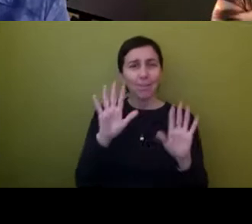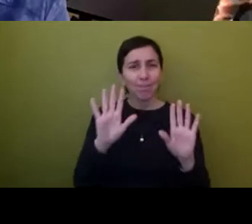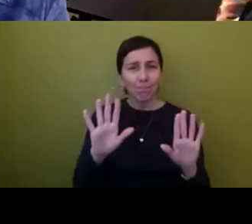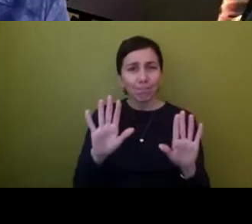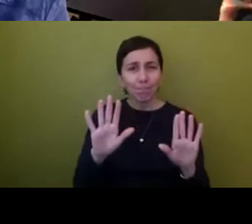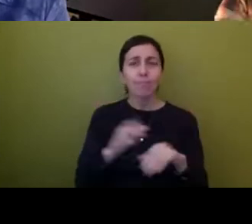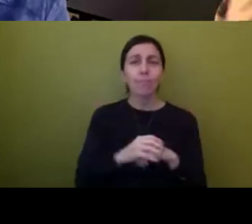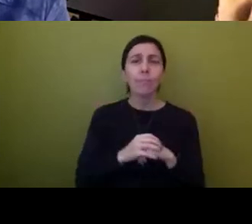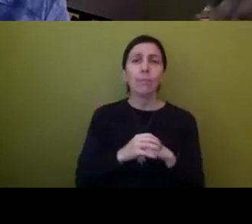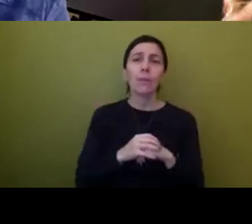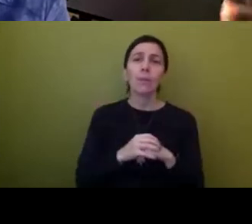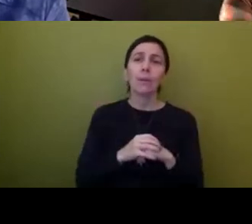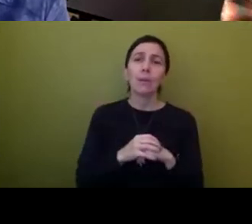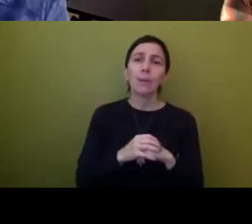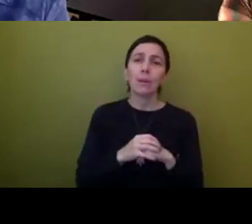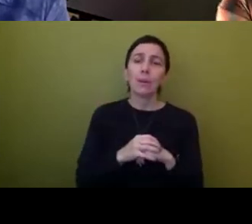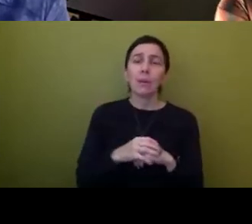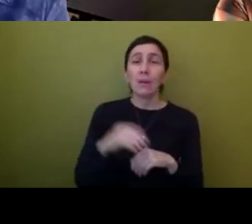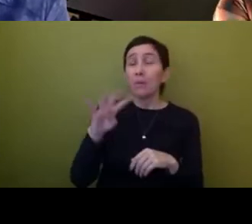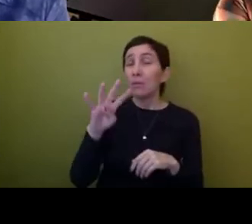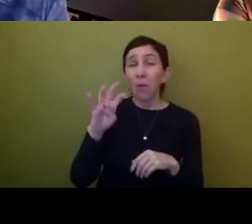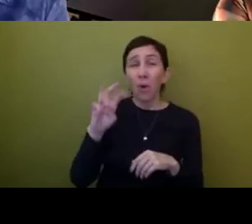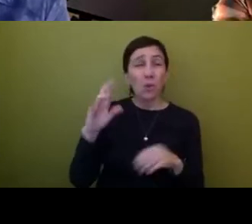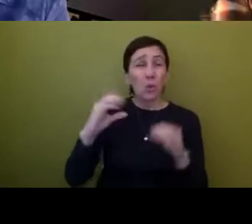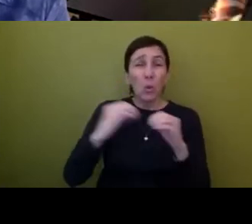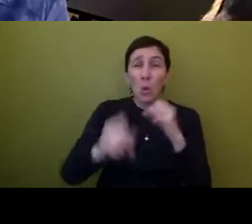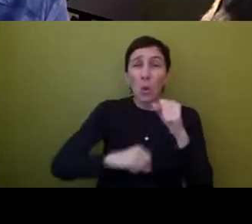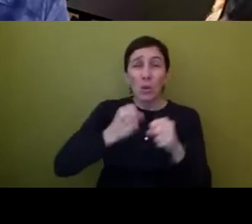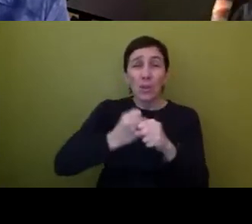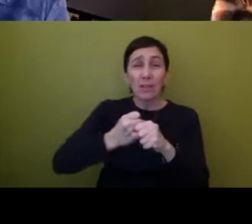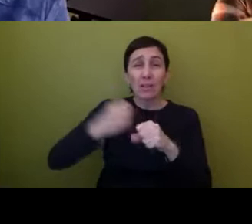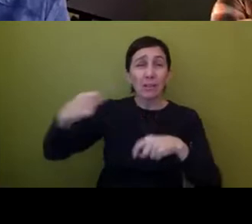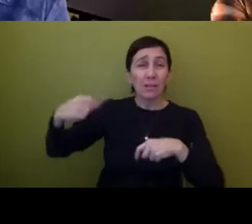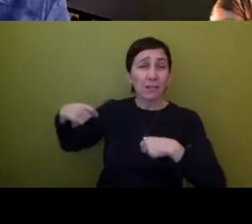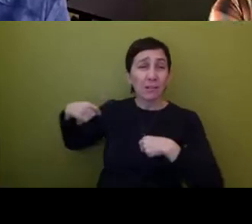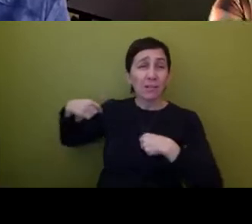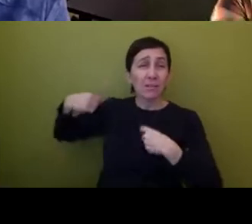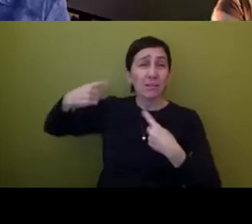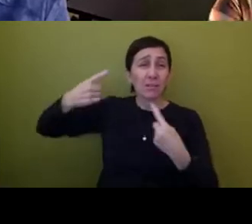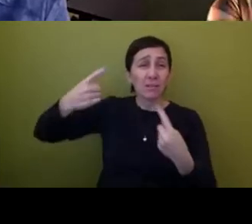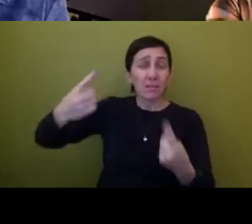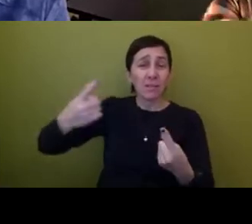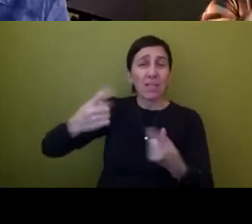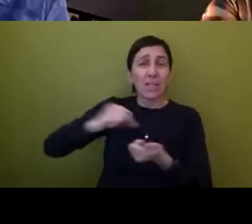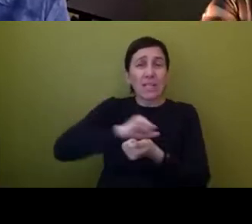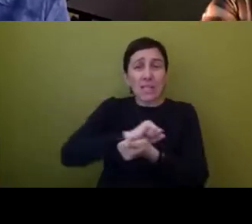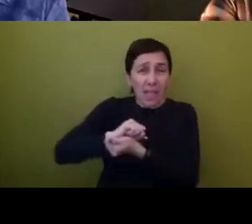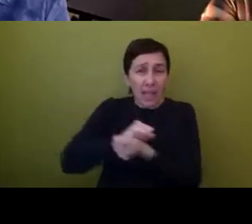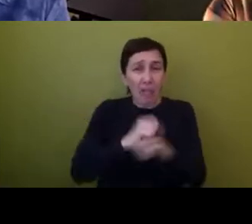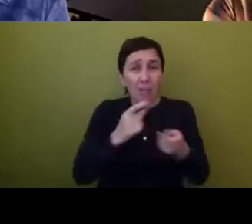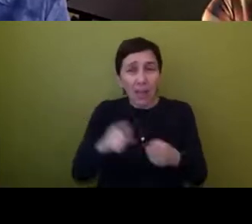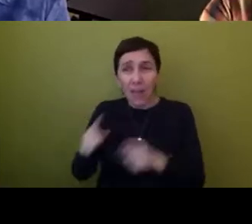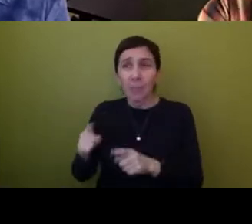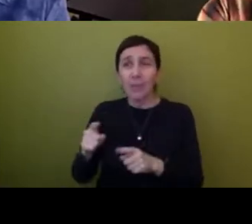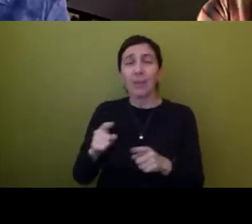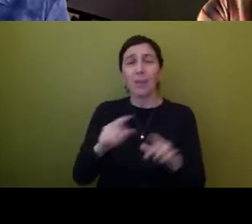like 400 plus years of. the, the, the slavery and the genocide and the, and the